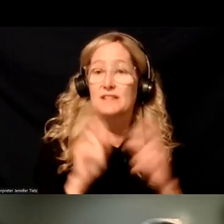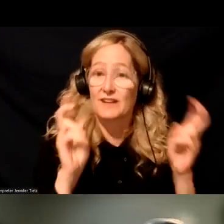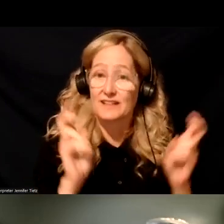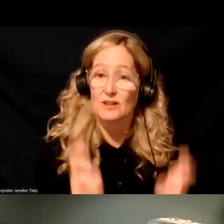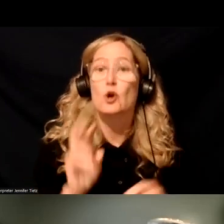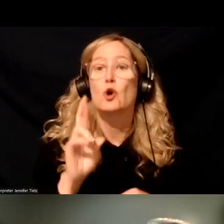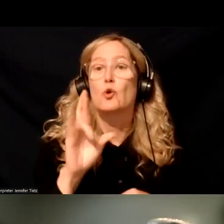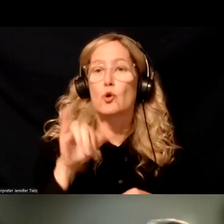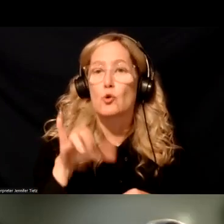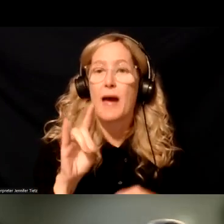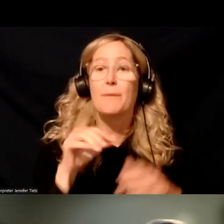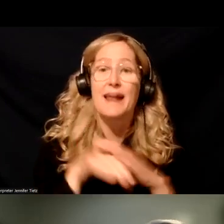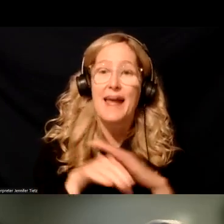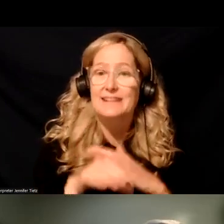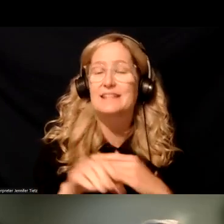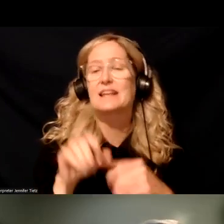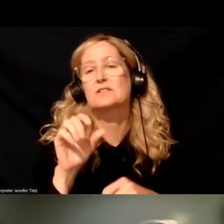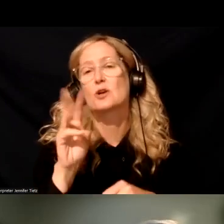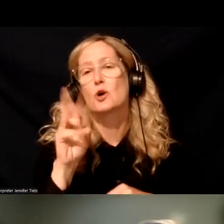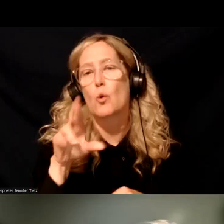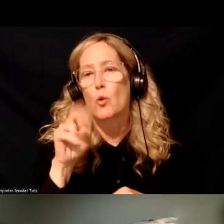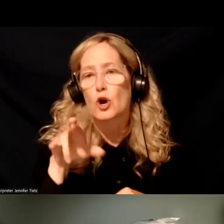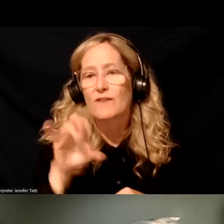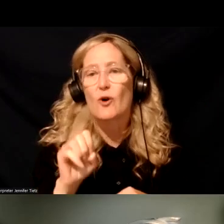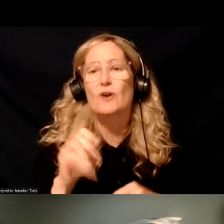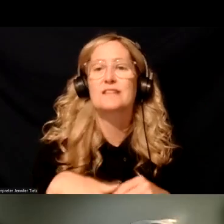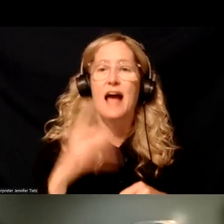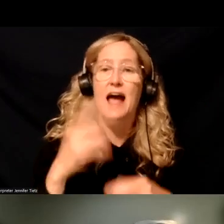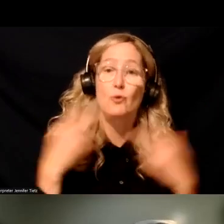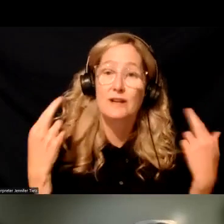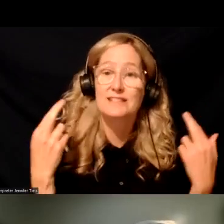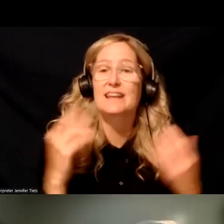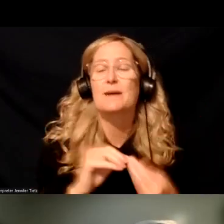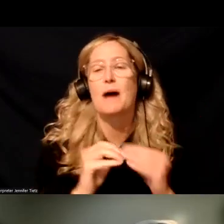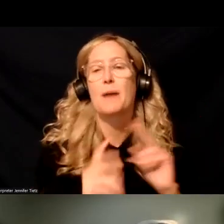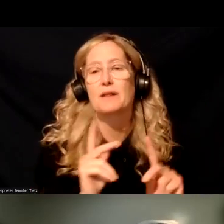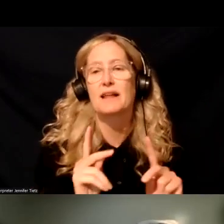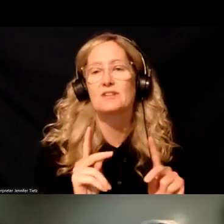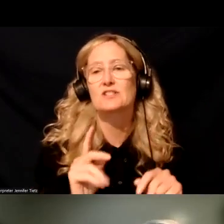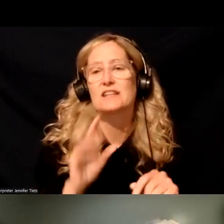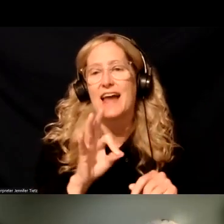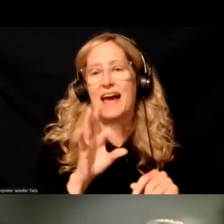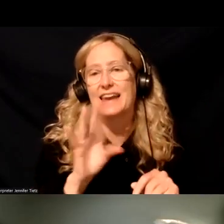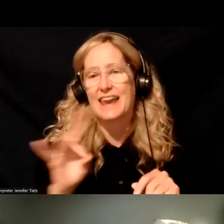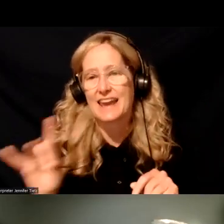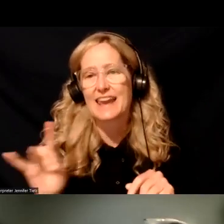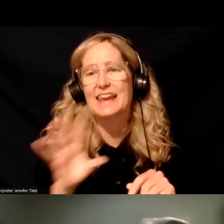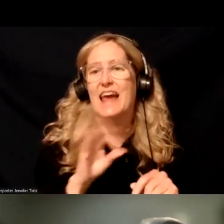access, workforce, support employment, high risk populations, 988 and 911 collaboration.